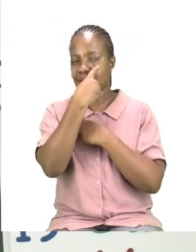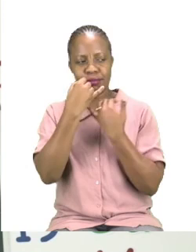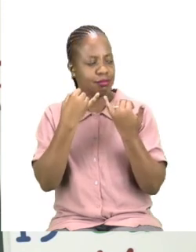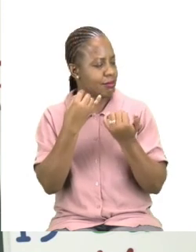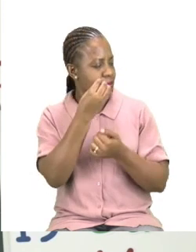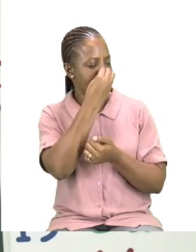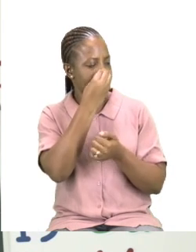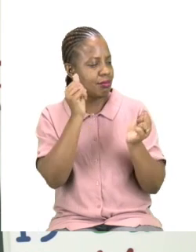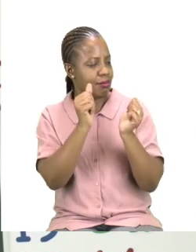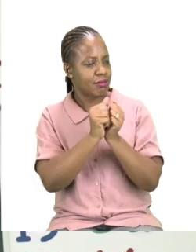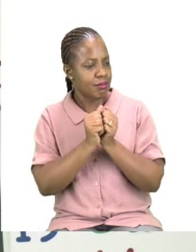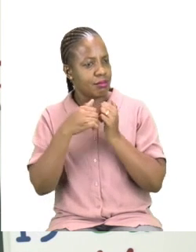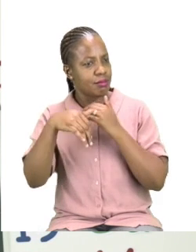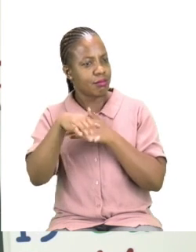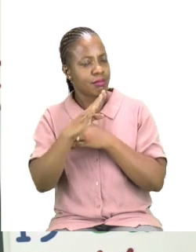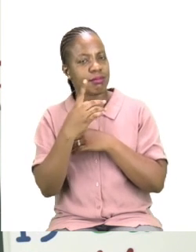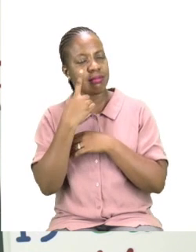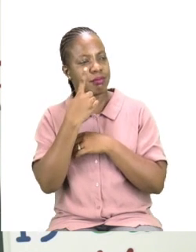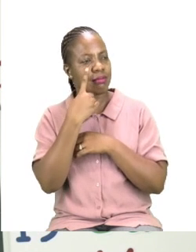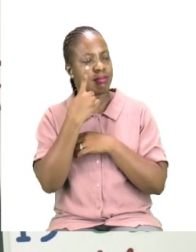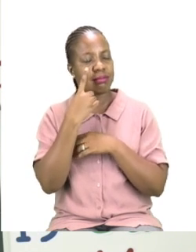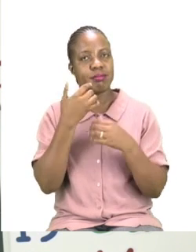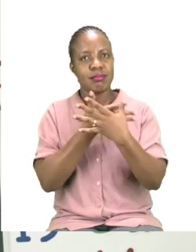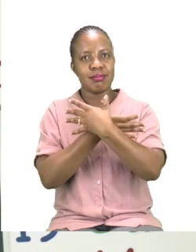you? Let's go see some butterflies. Zoshi.